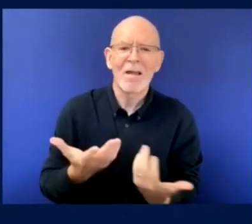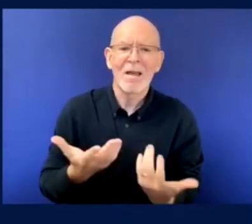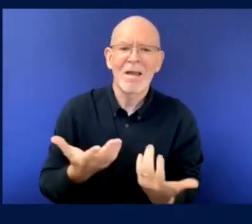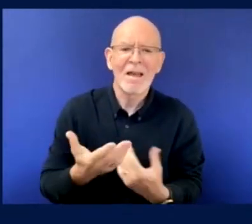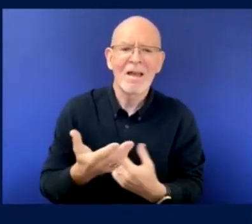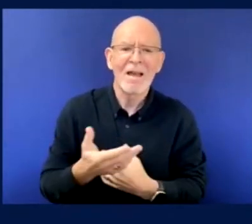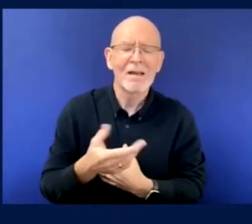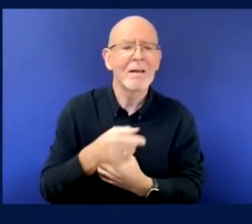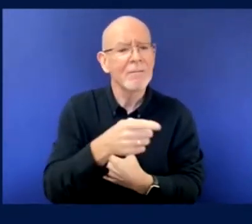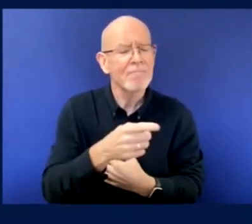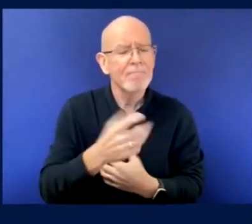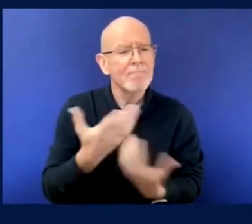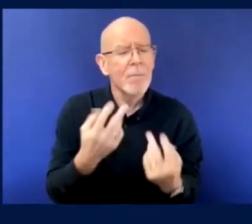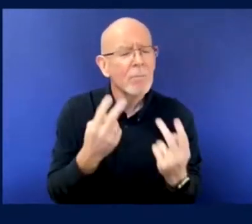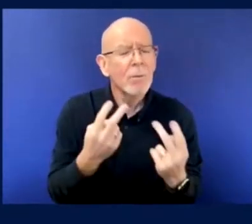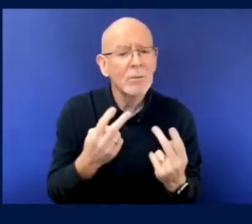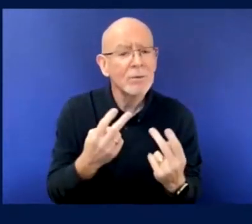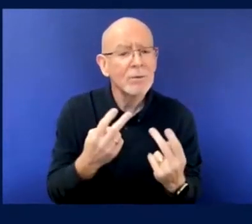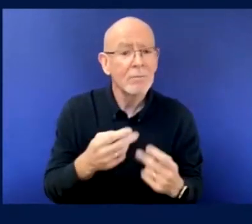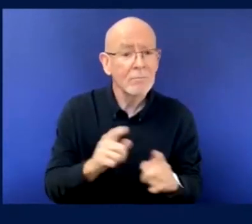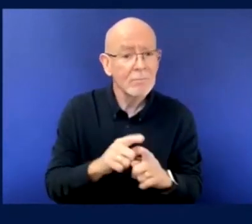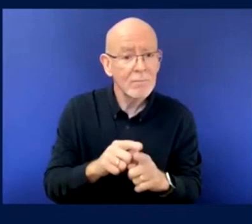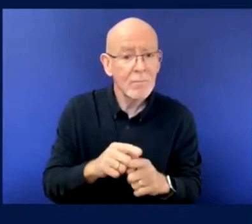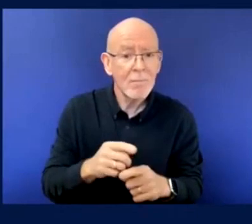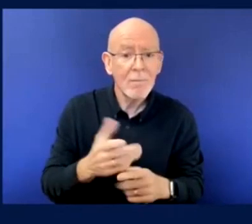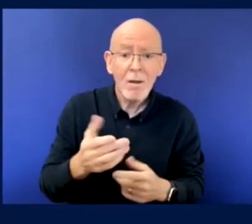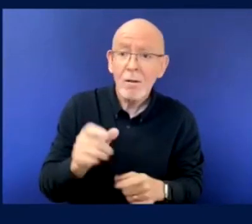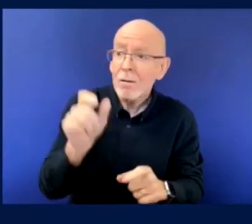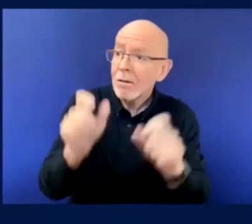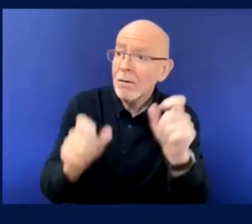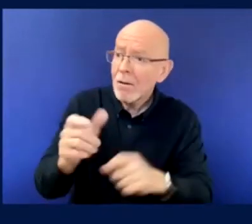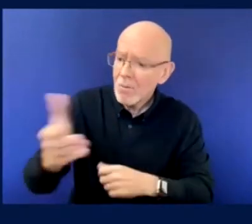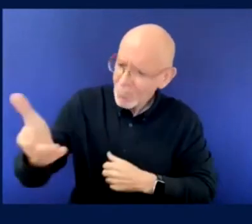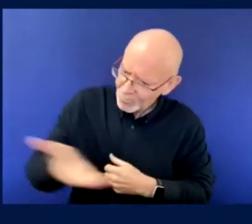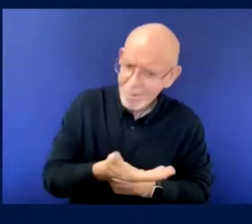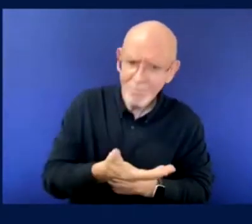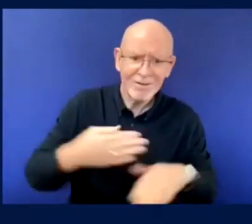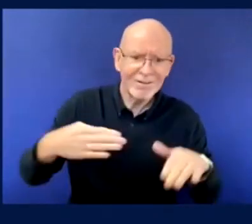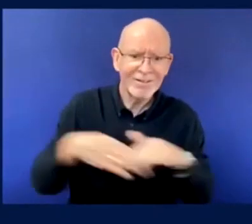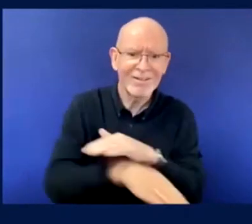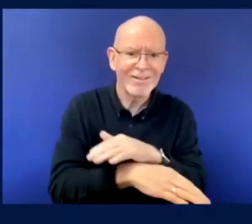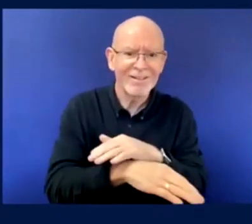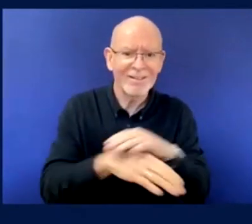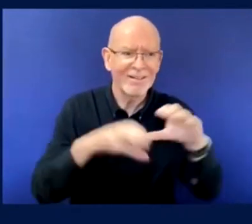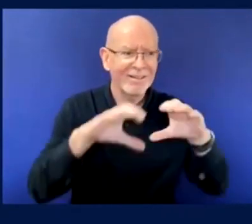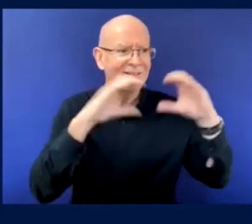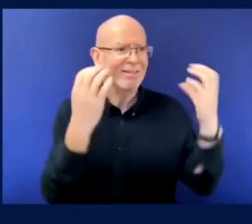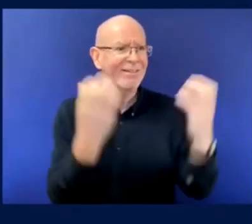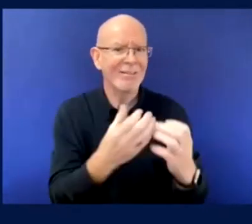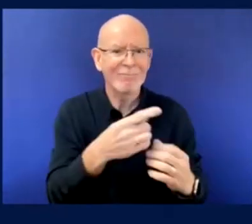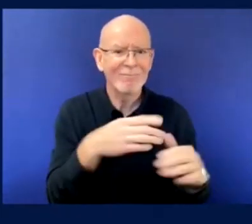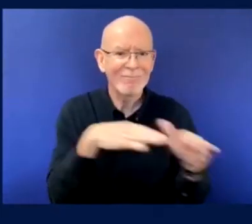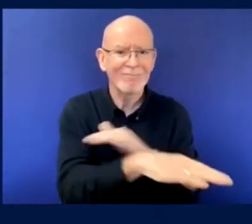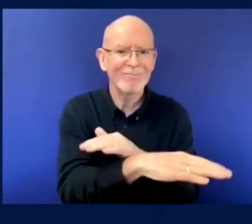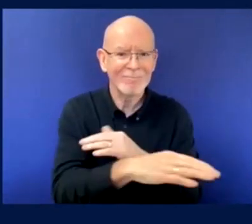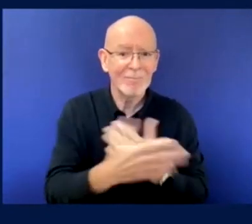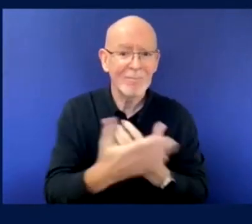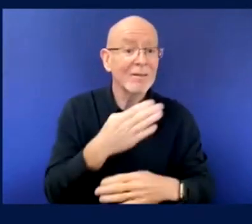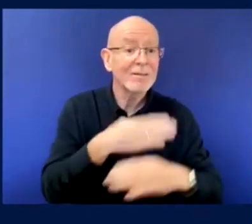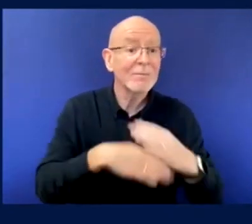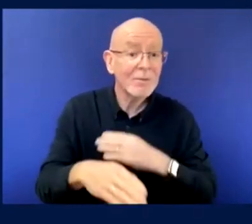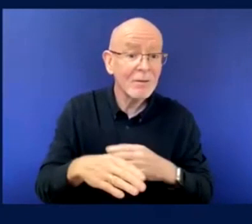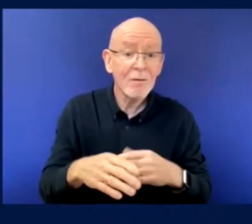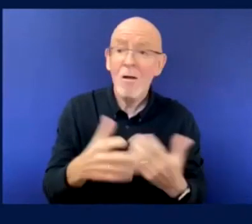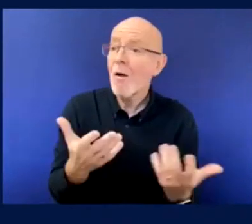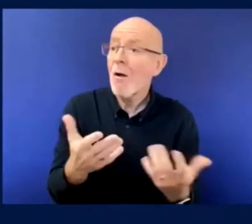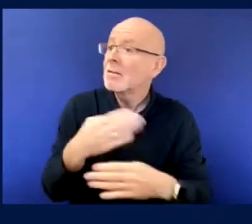improving stadiums will, would like to come to your stadium and experience your hospitality. So, uh,